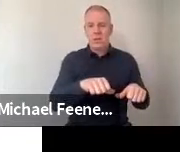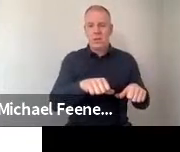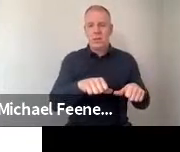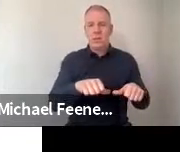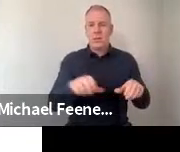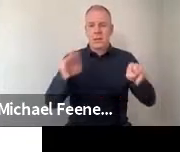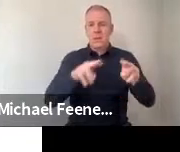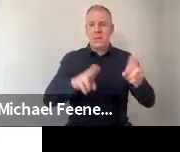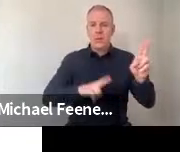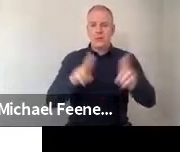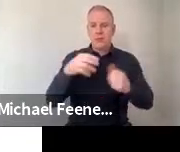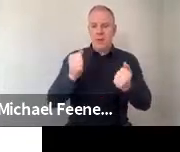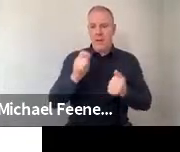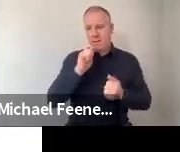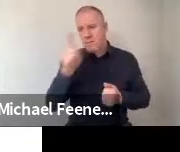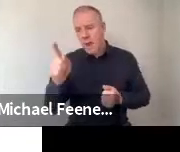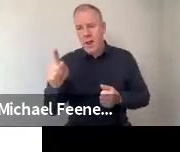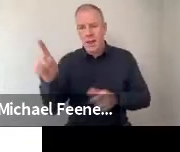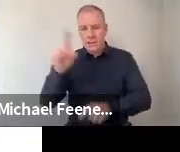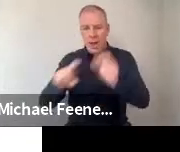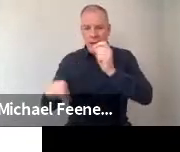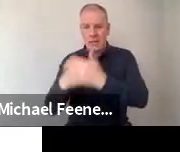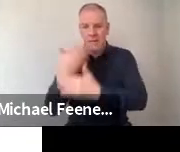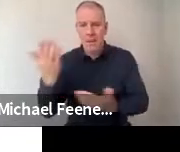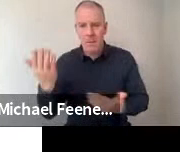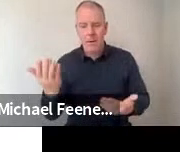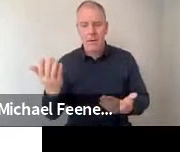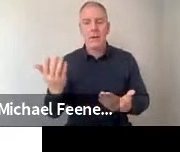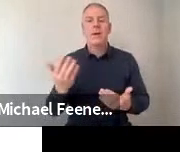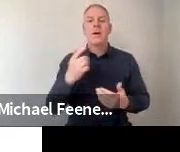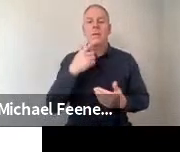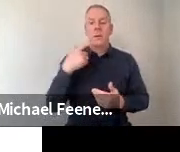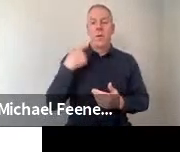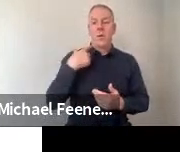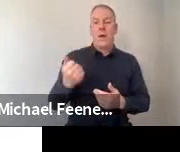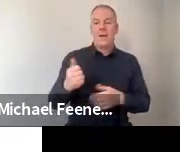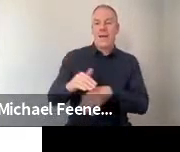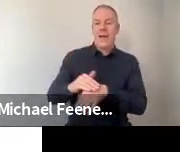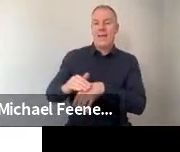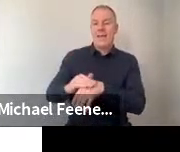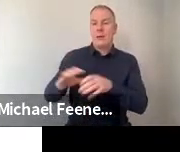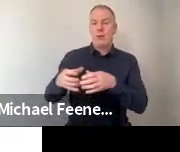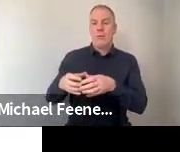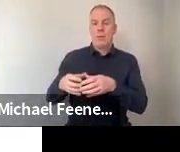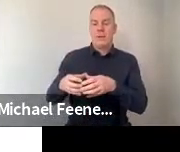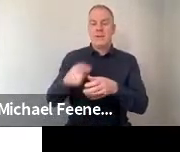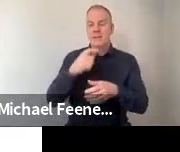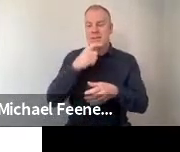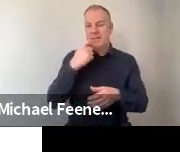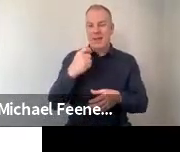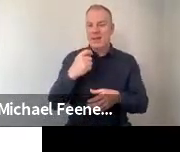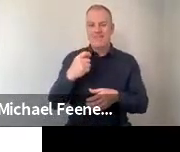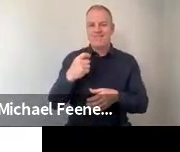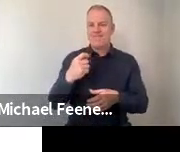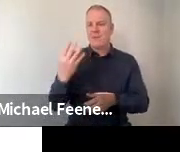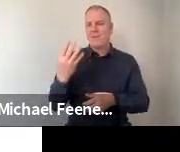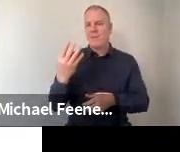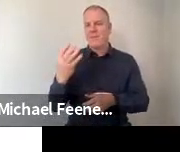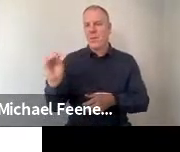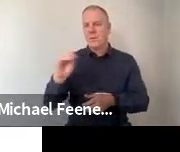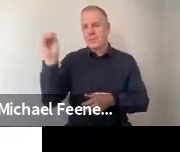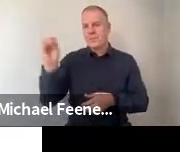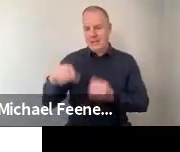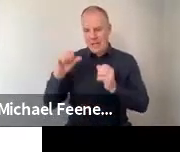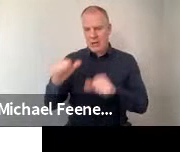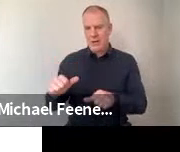the general public should have a say in how science develops. While the white ethnic groups agreed with this statement at only 40%. And